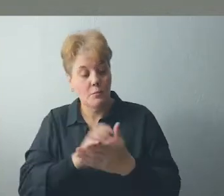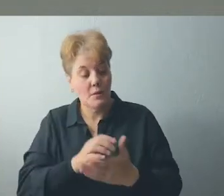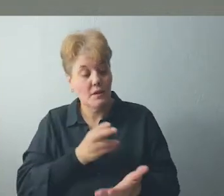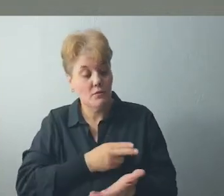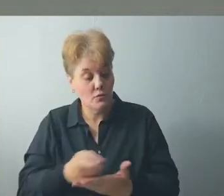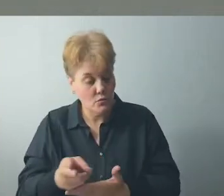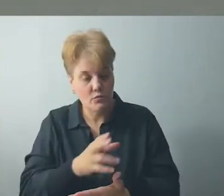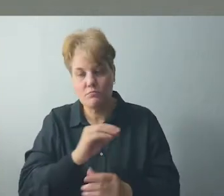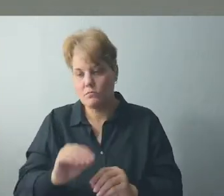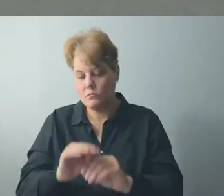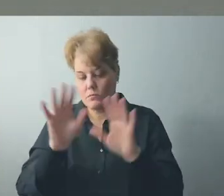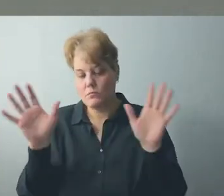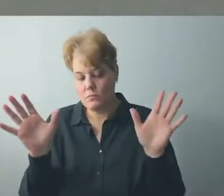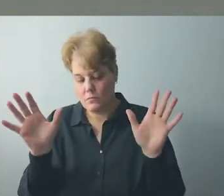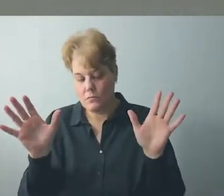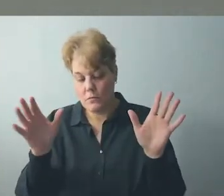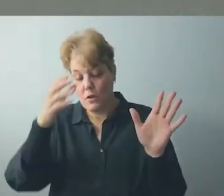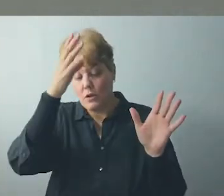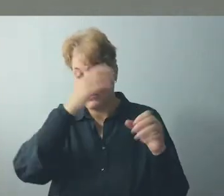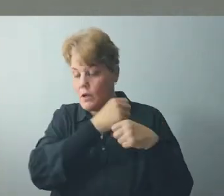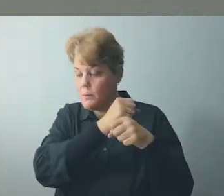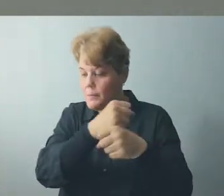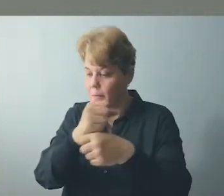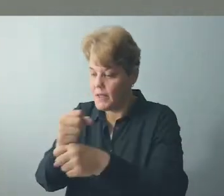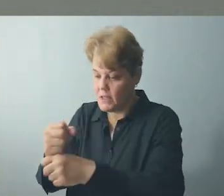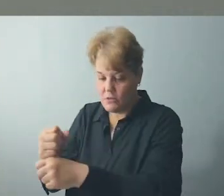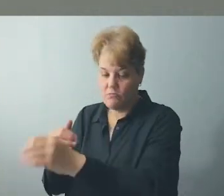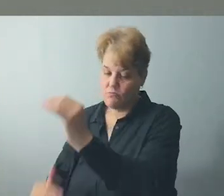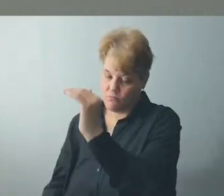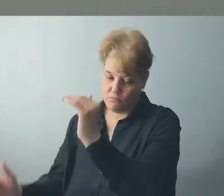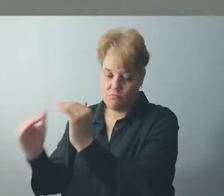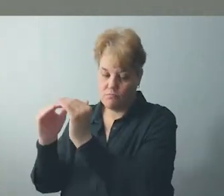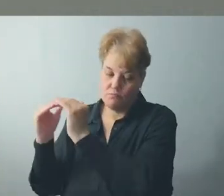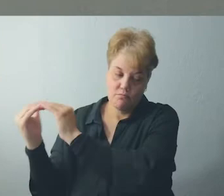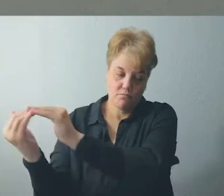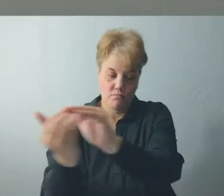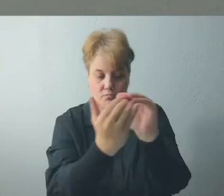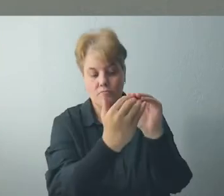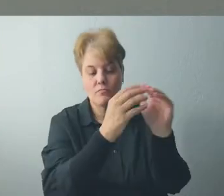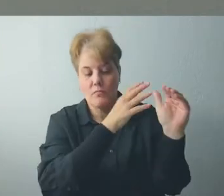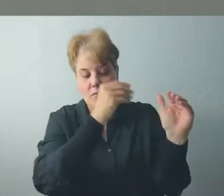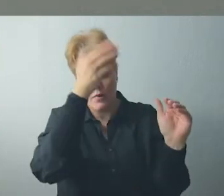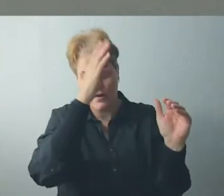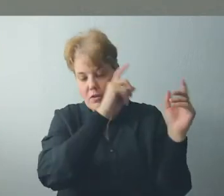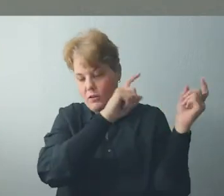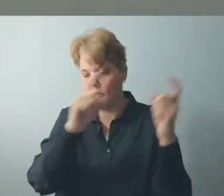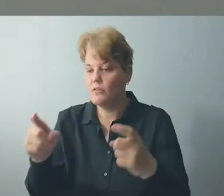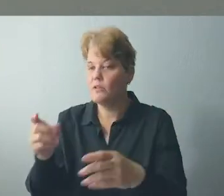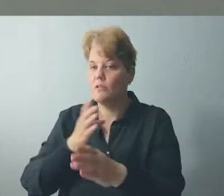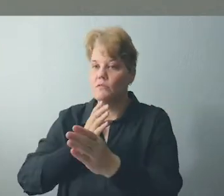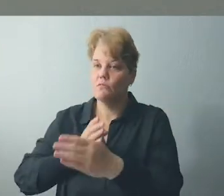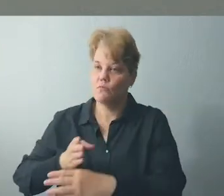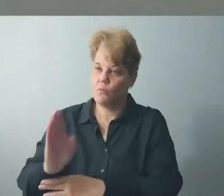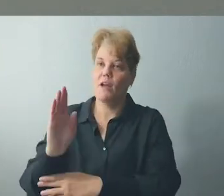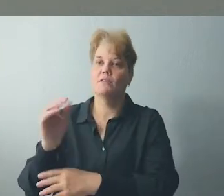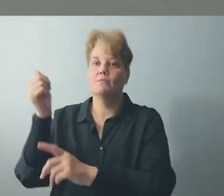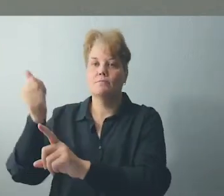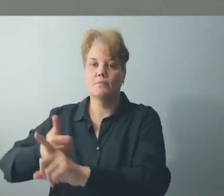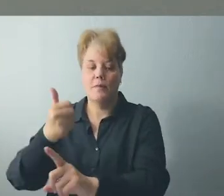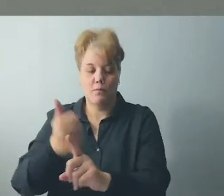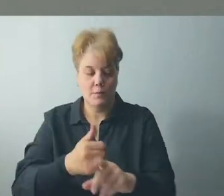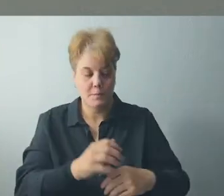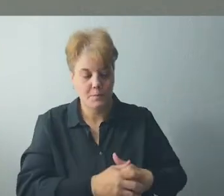157 years ago, the United States proclaimed that slavery would no longer be tolerated in the United States. The 14th Amendment of the